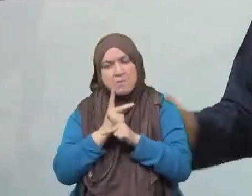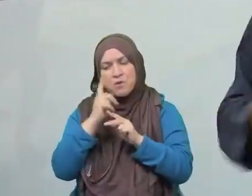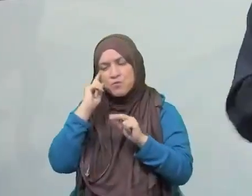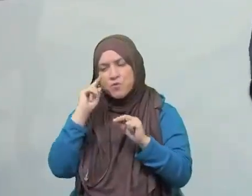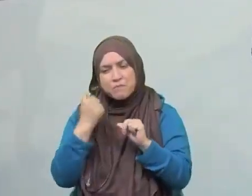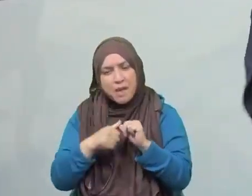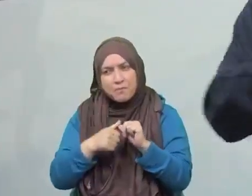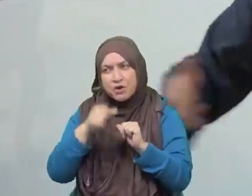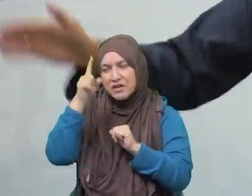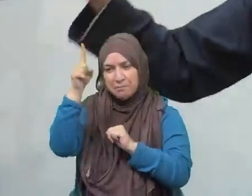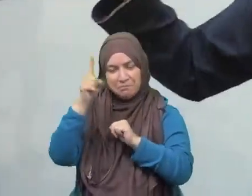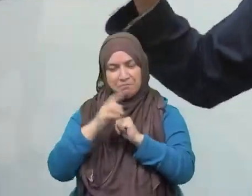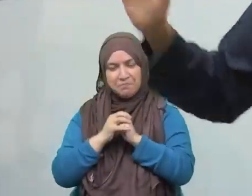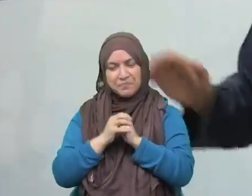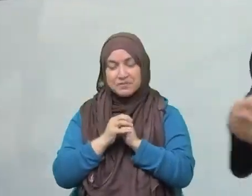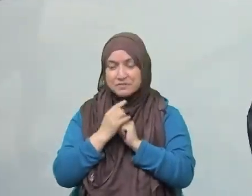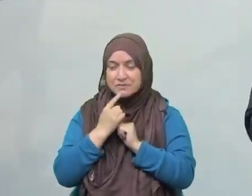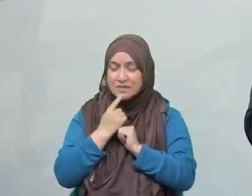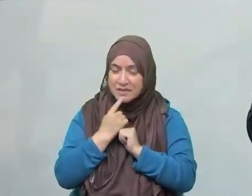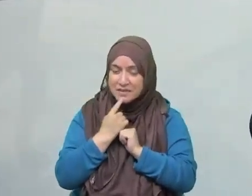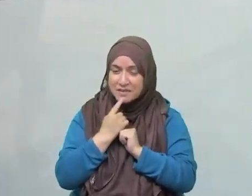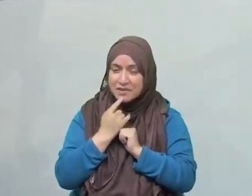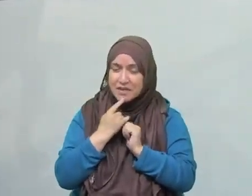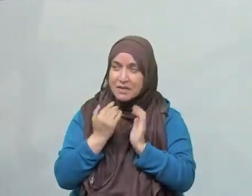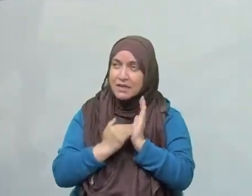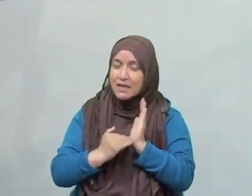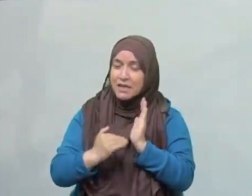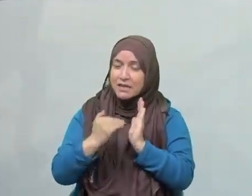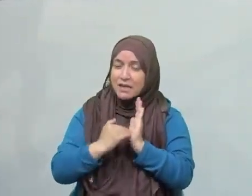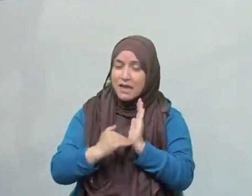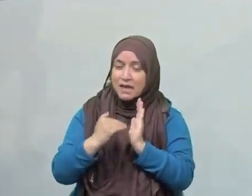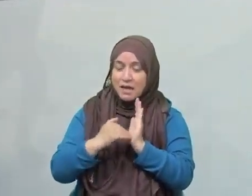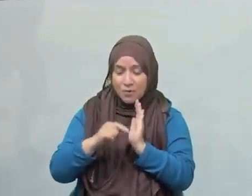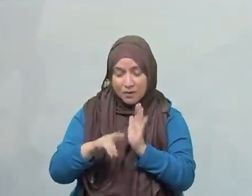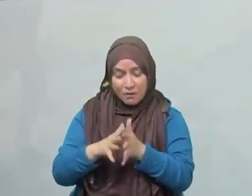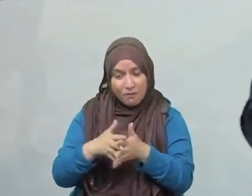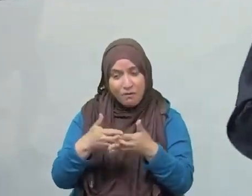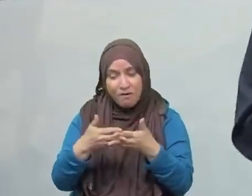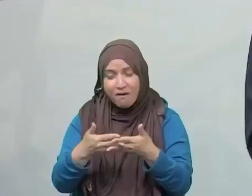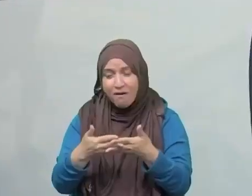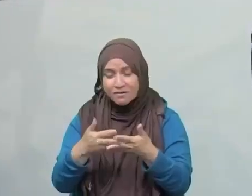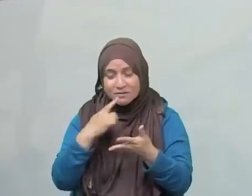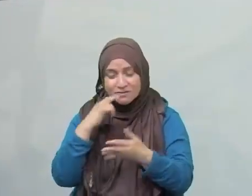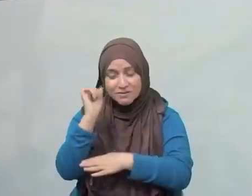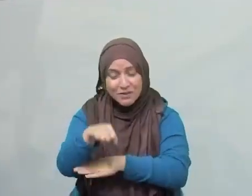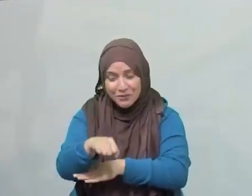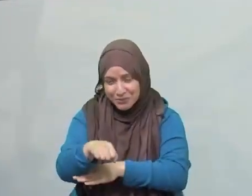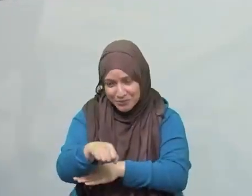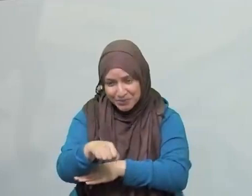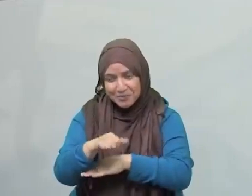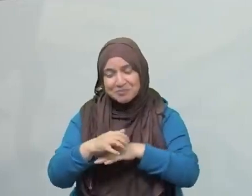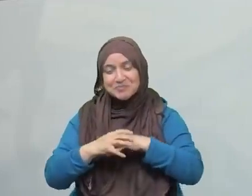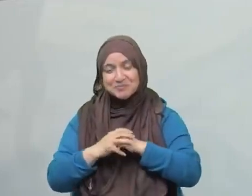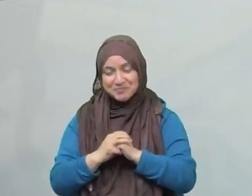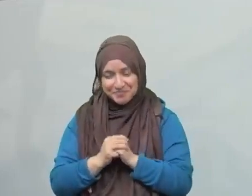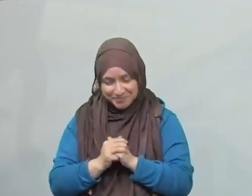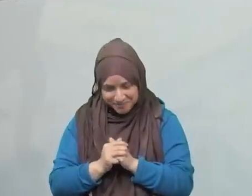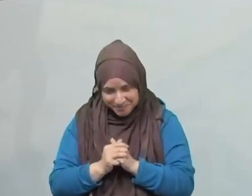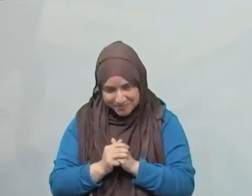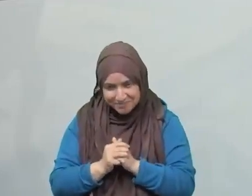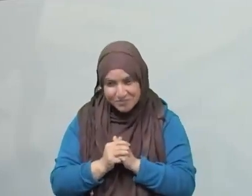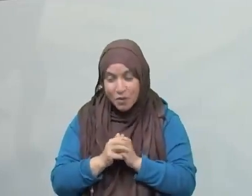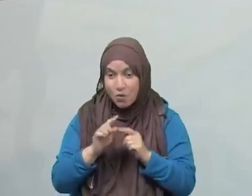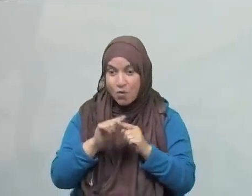alayhi wasalam, and it was as if he was going to recite the whole Qur'an in his Qiyam, in his standing up. And so when the Prophet would stand,